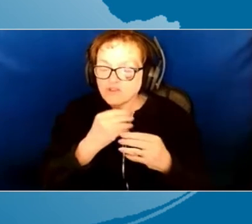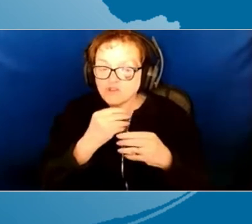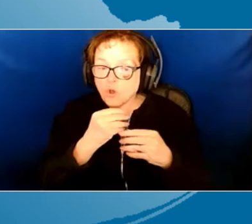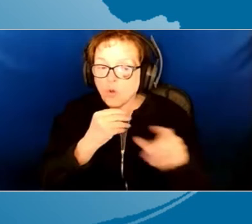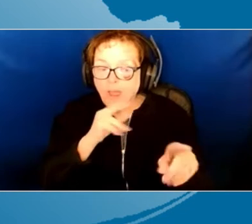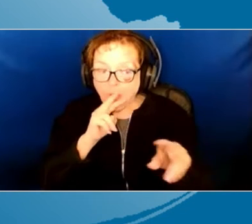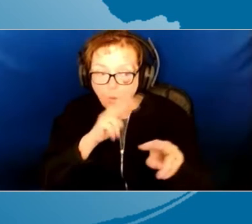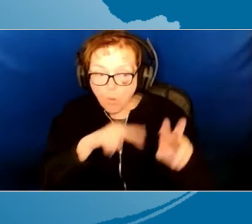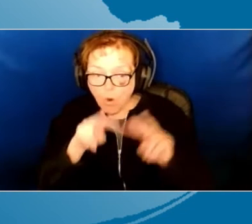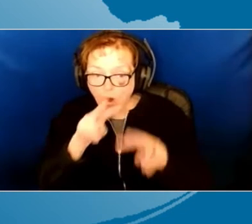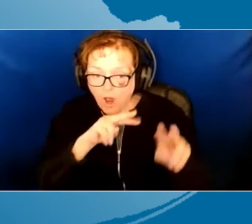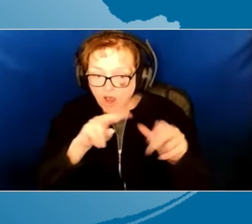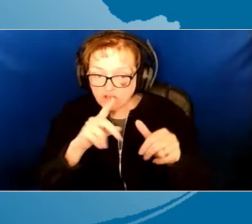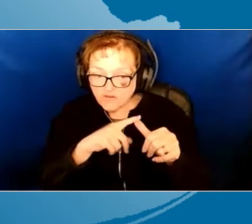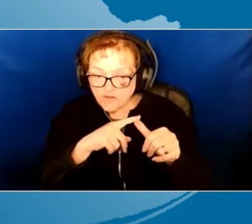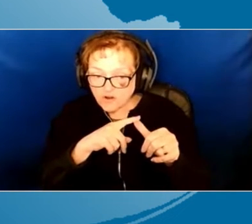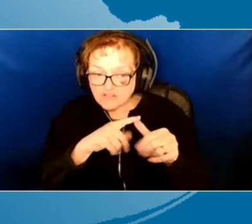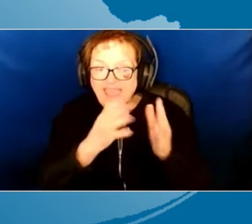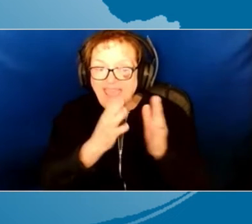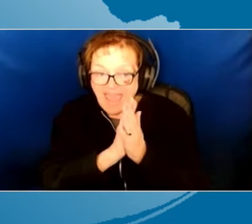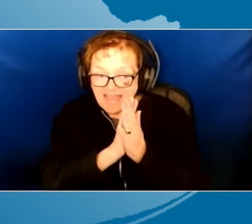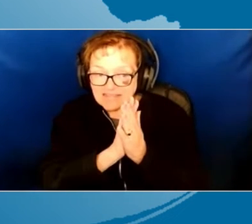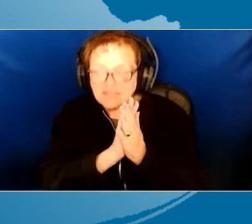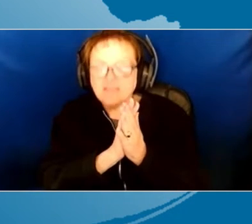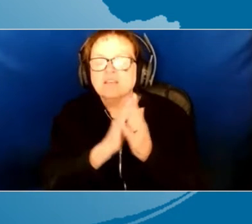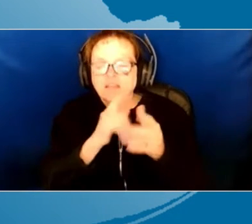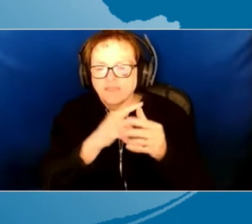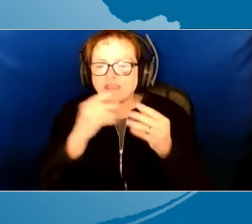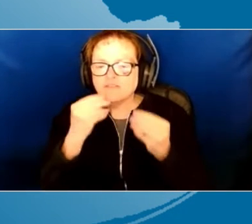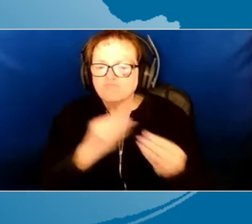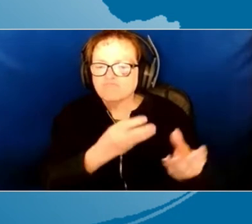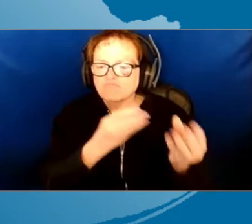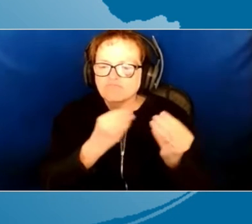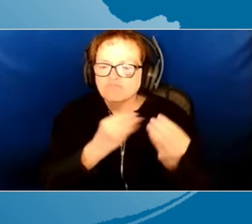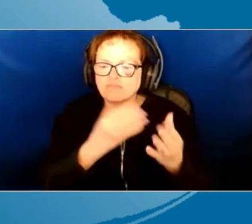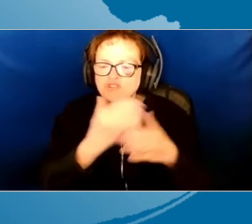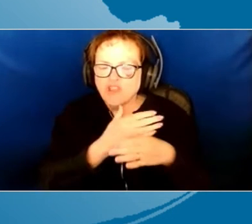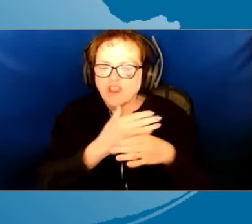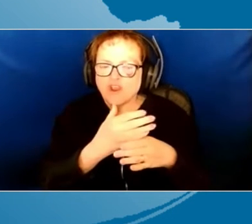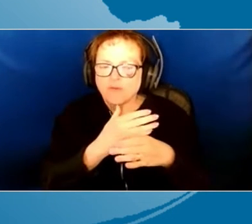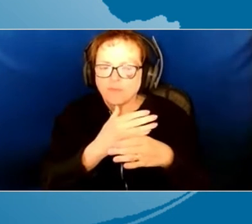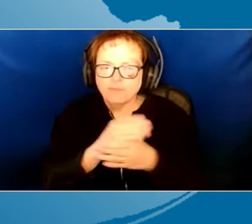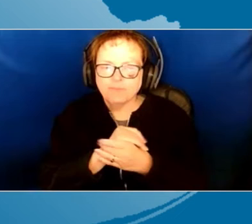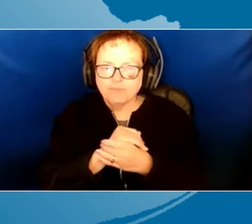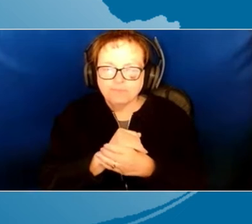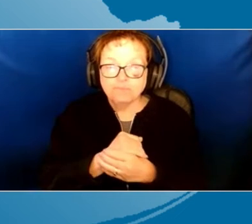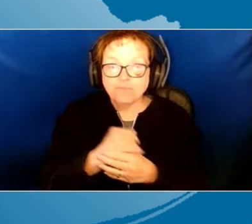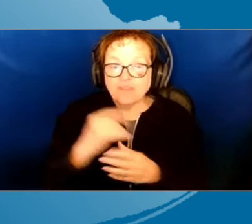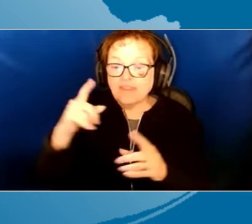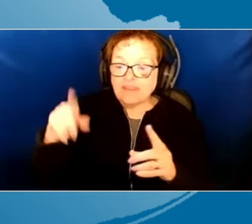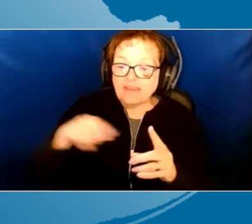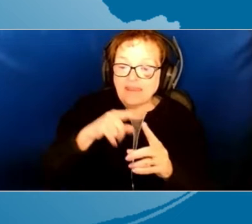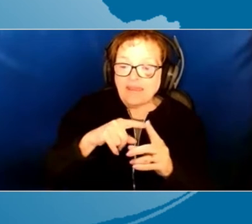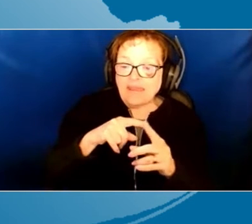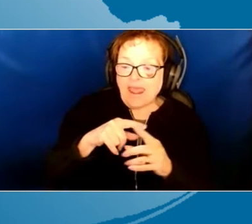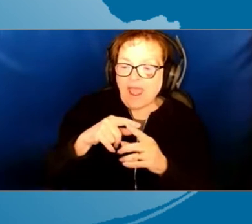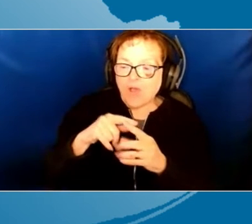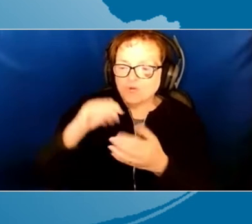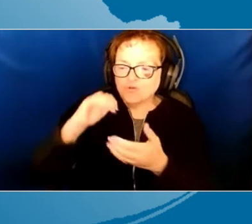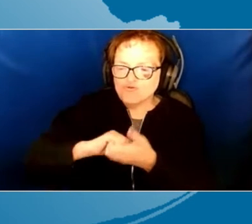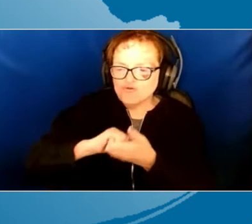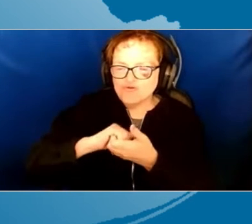share. I ask before I share. Informative feedback. Well, here we are back to joint planning again.